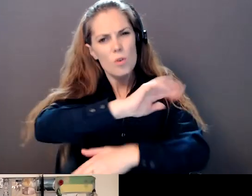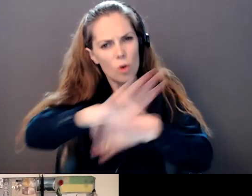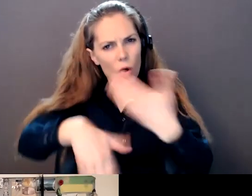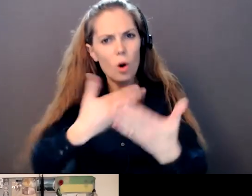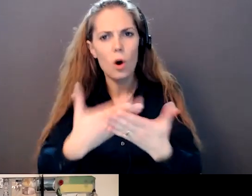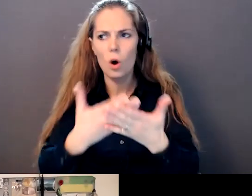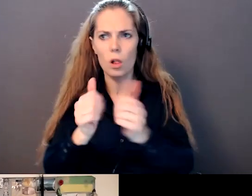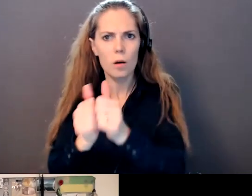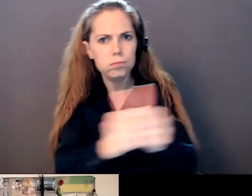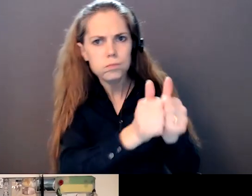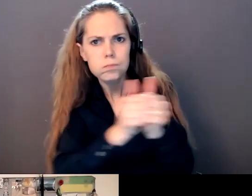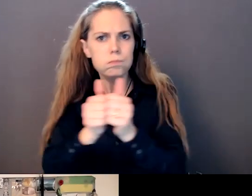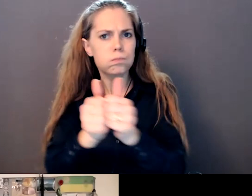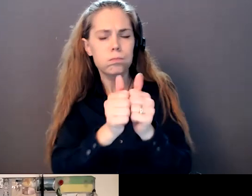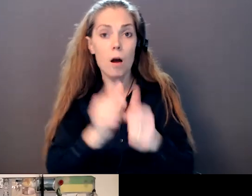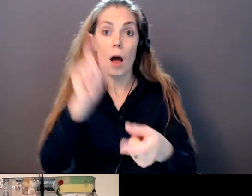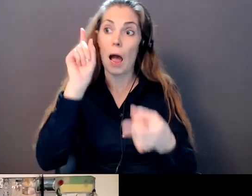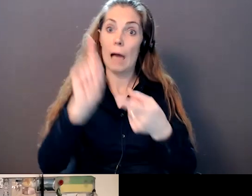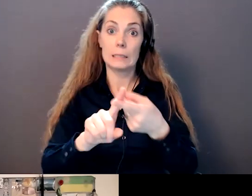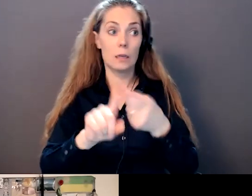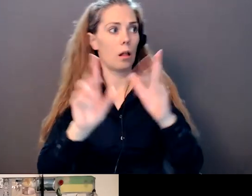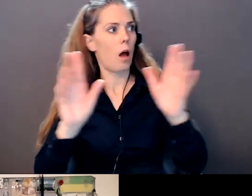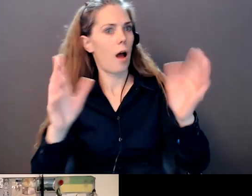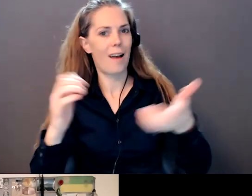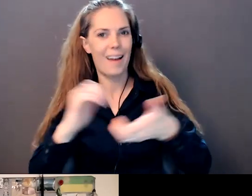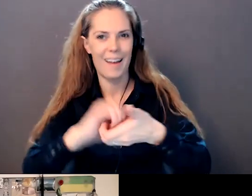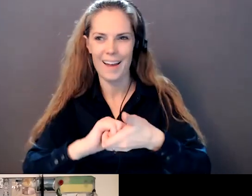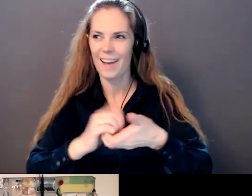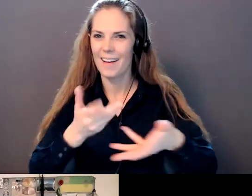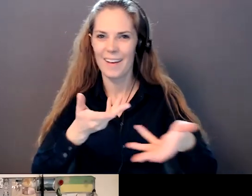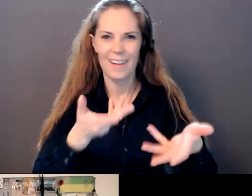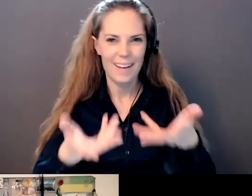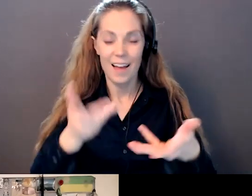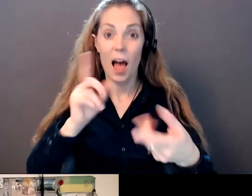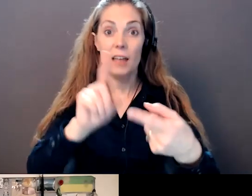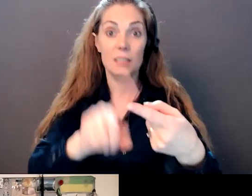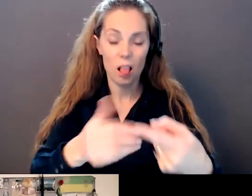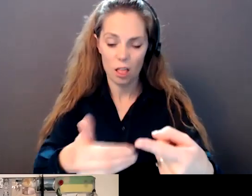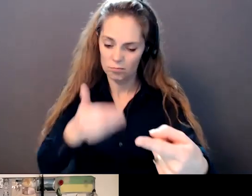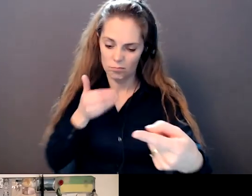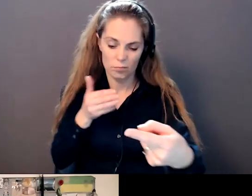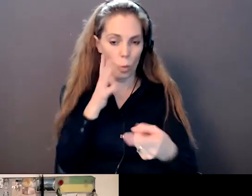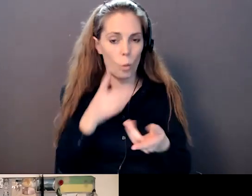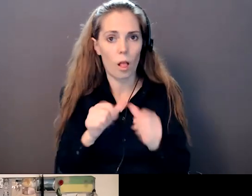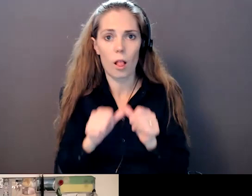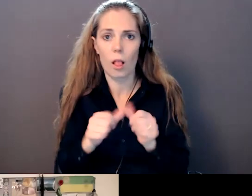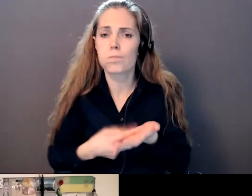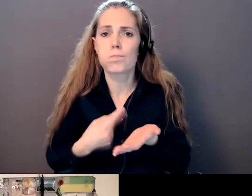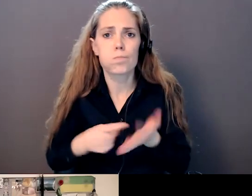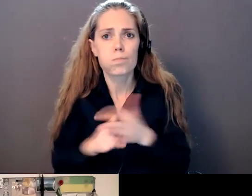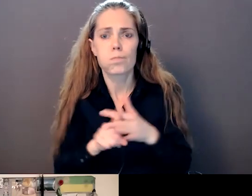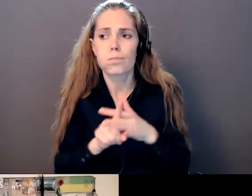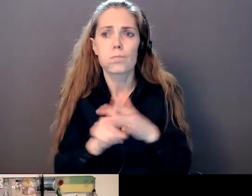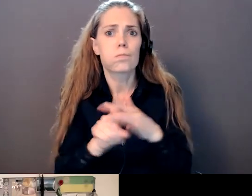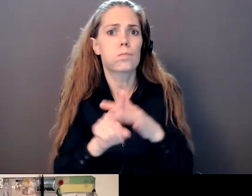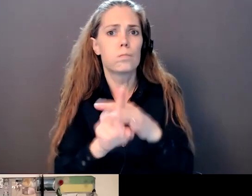topics like this come up at different events as well. And we'll talk about how we can do things differently in the future. And unfortunately, I know that